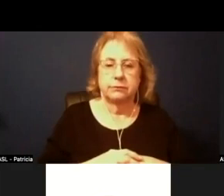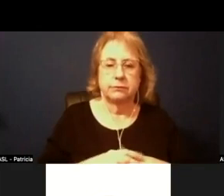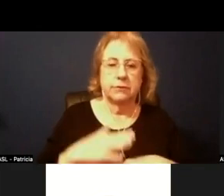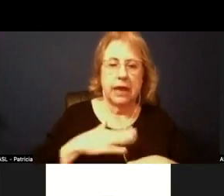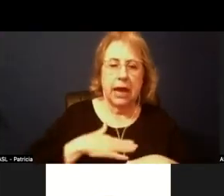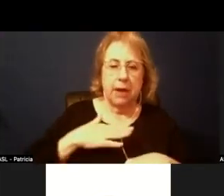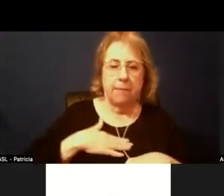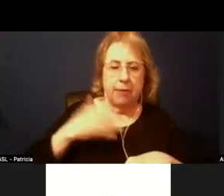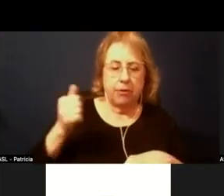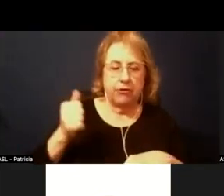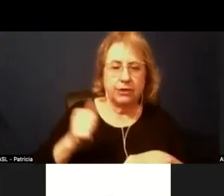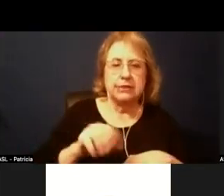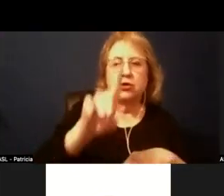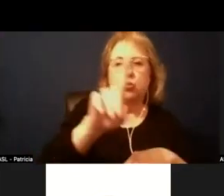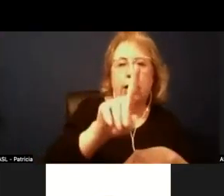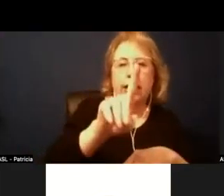is 1a